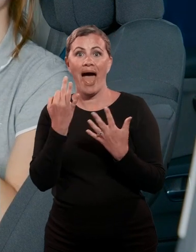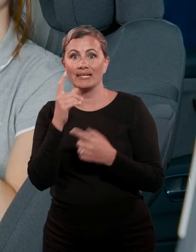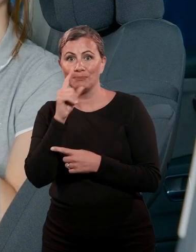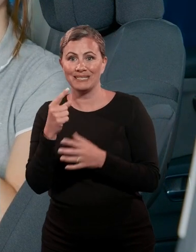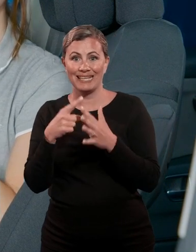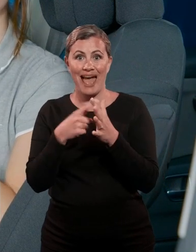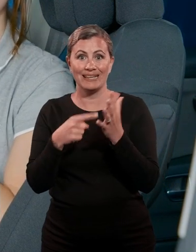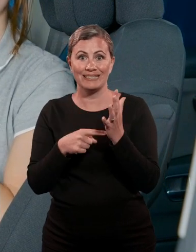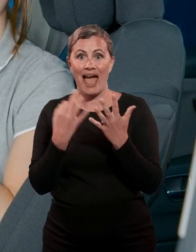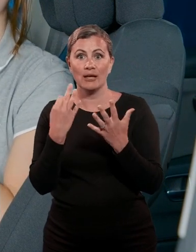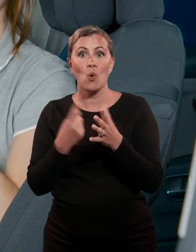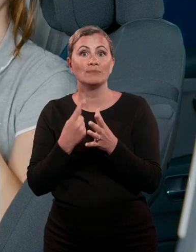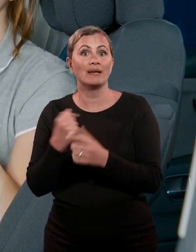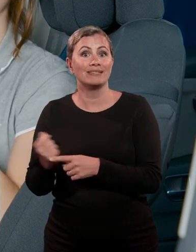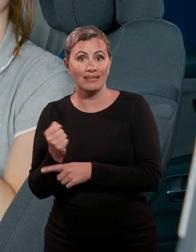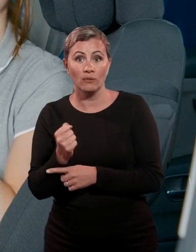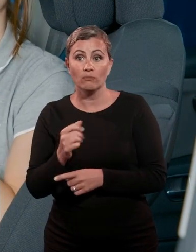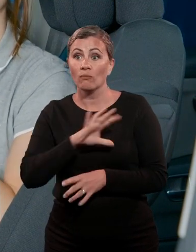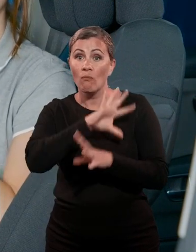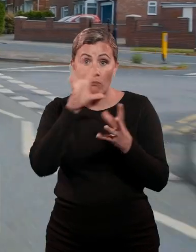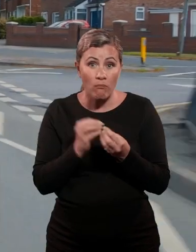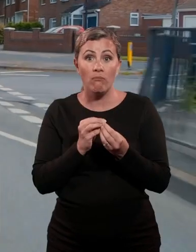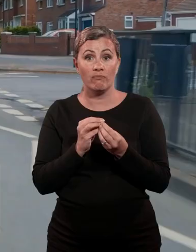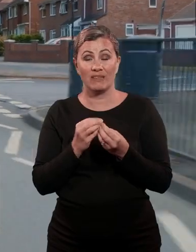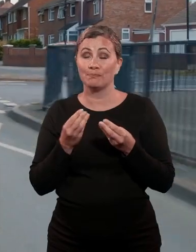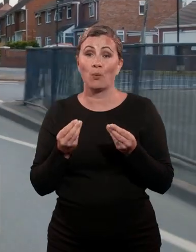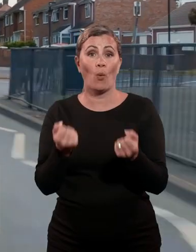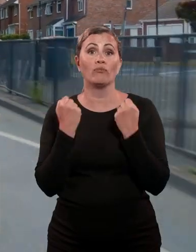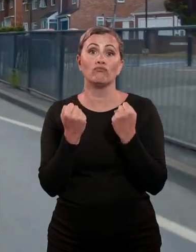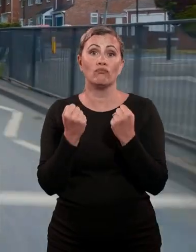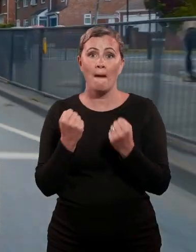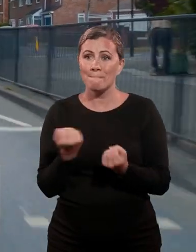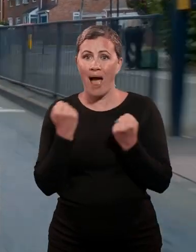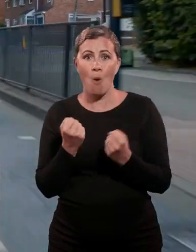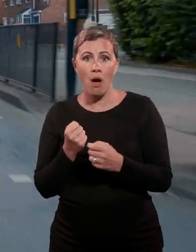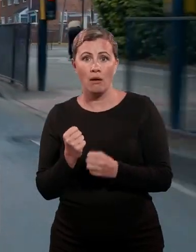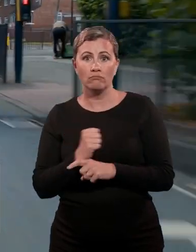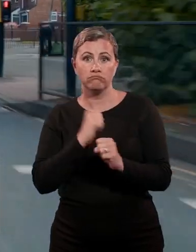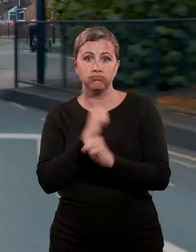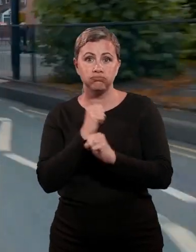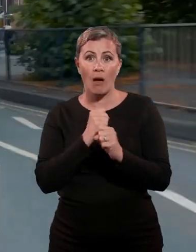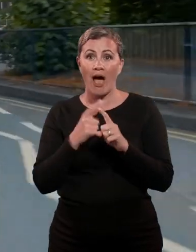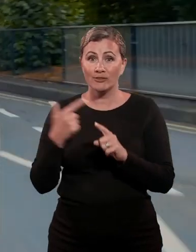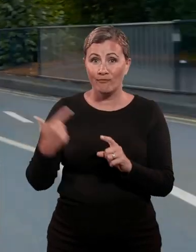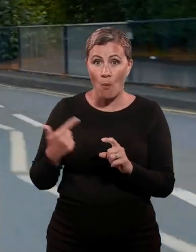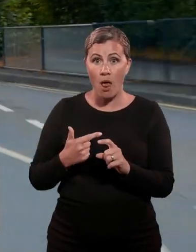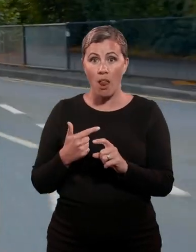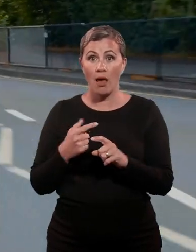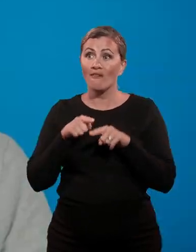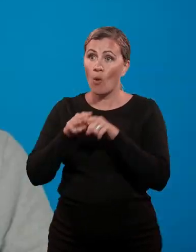combinations give smooth delivery of power and great fuel economy, plus they meet the latest Euro 6.3 standard for emissions.